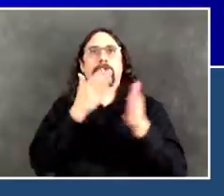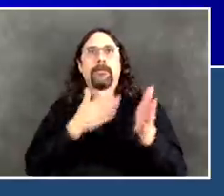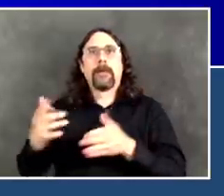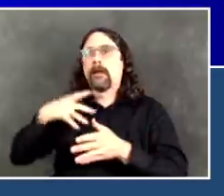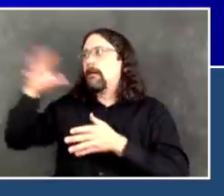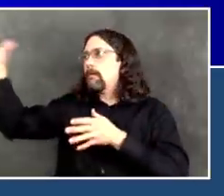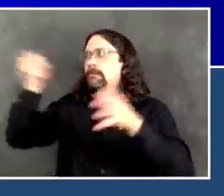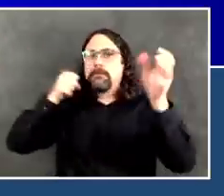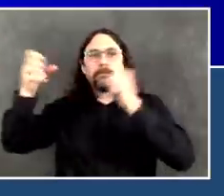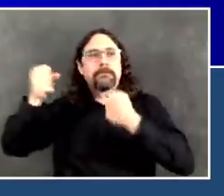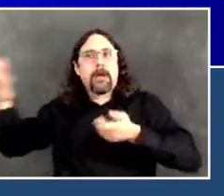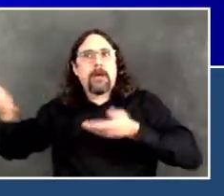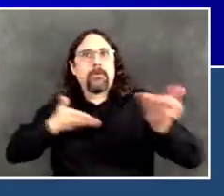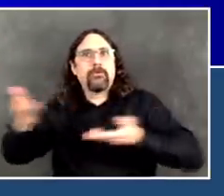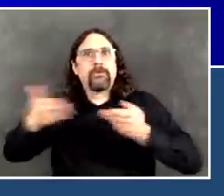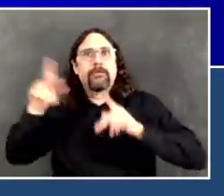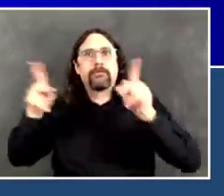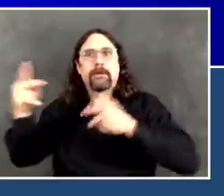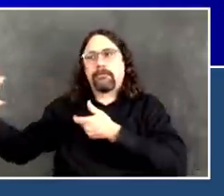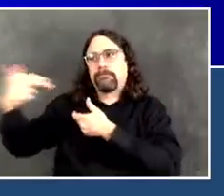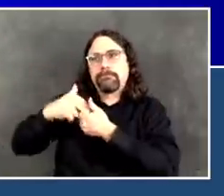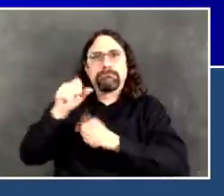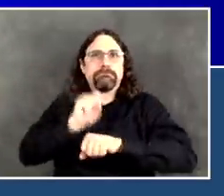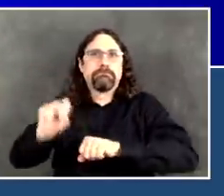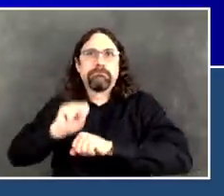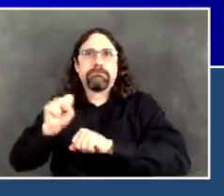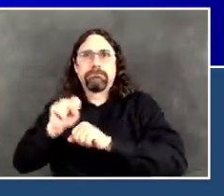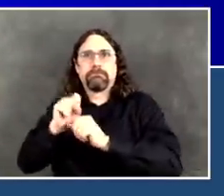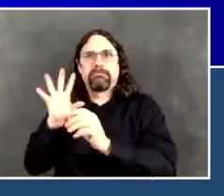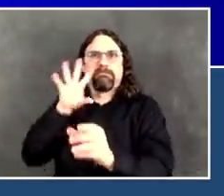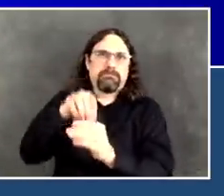their contacts, isolating everyone who needs isolating, supporting them.